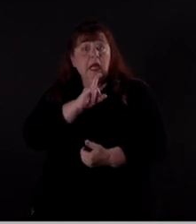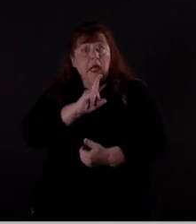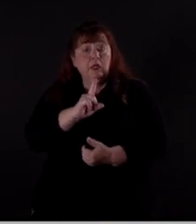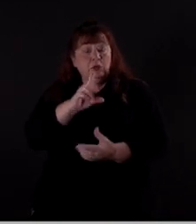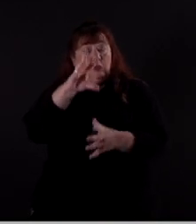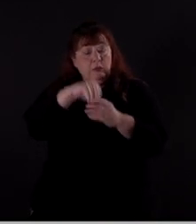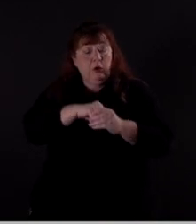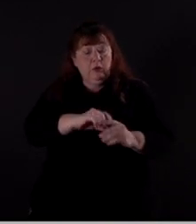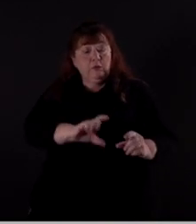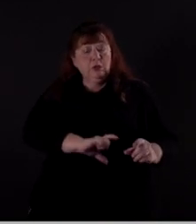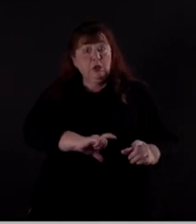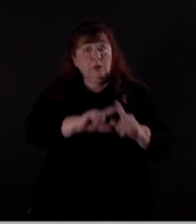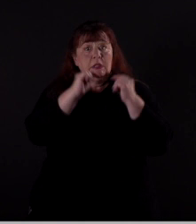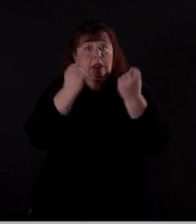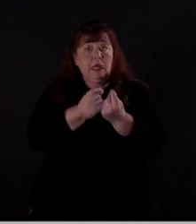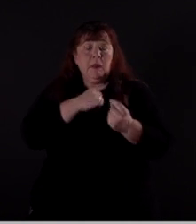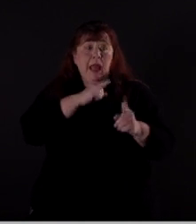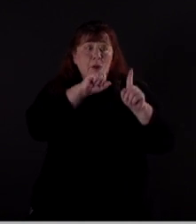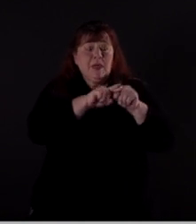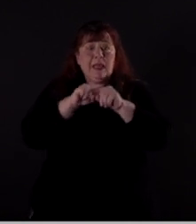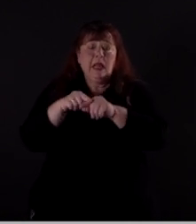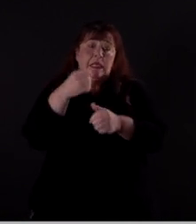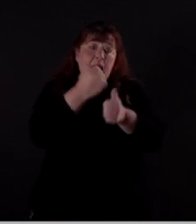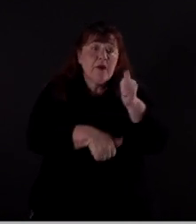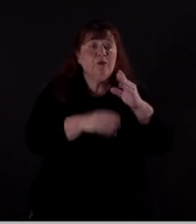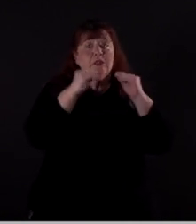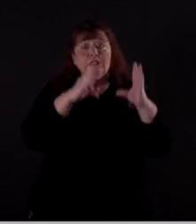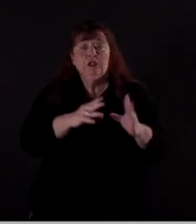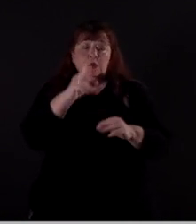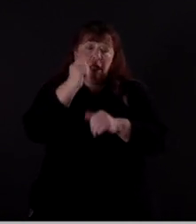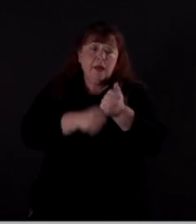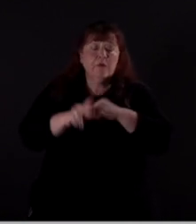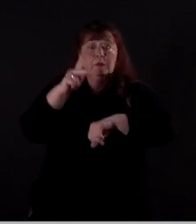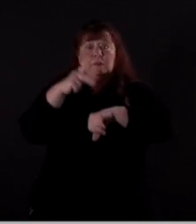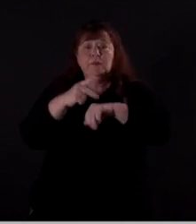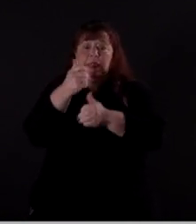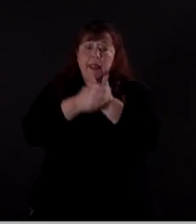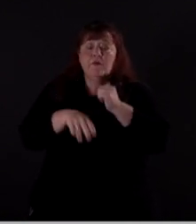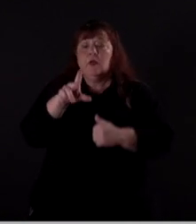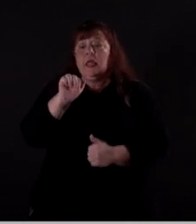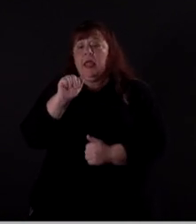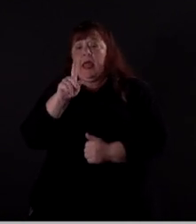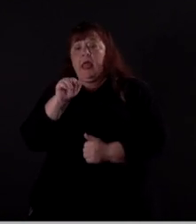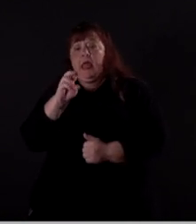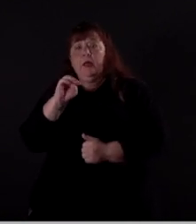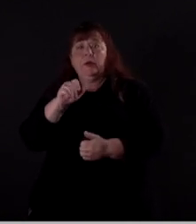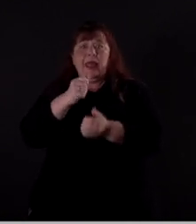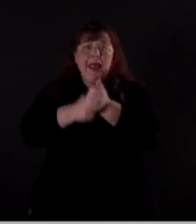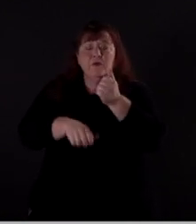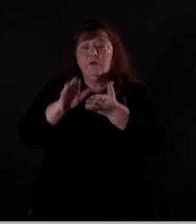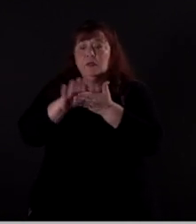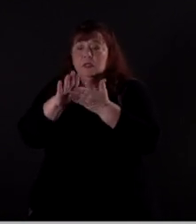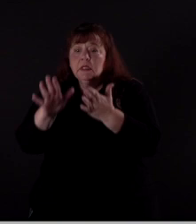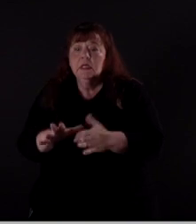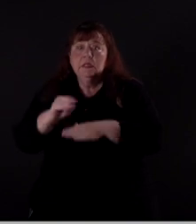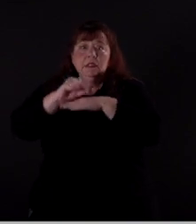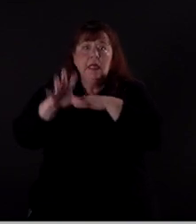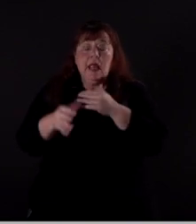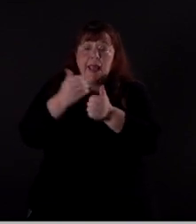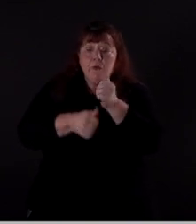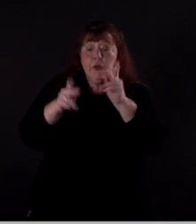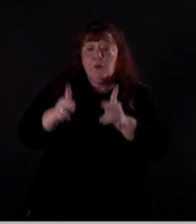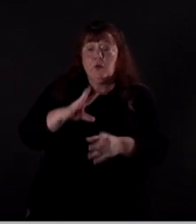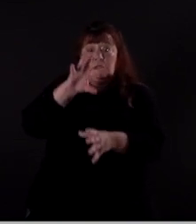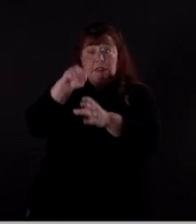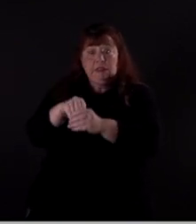security team. I rely on every teacher, every principal, every administrator, every janitor, every counselor, every person